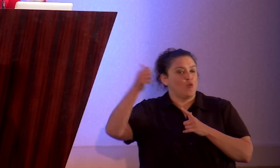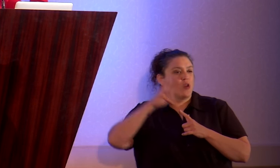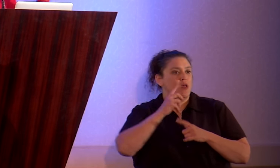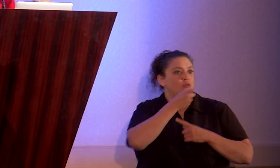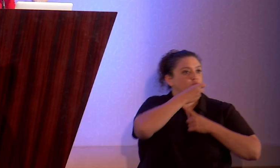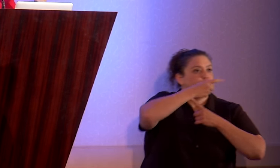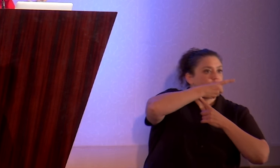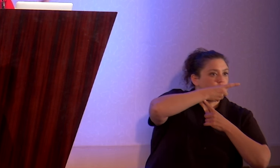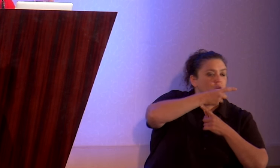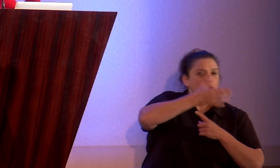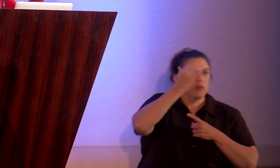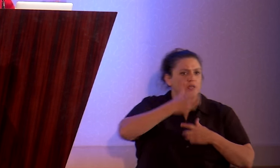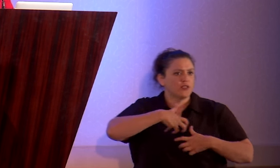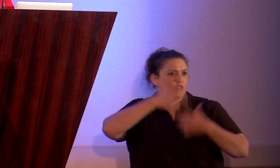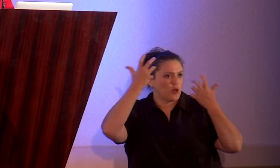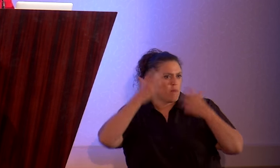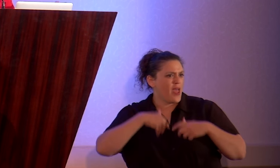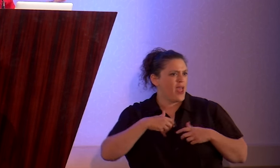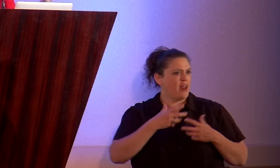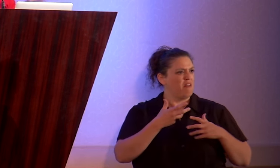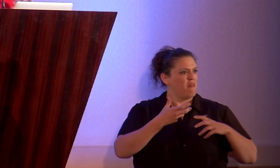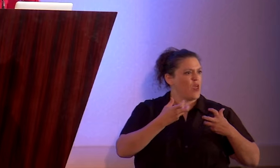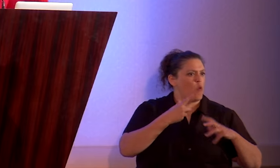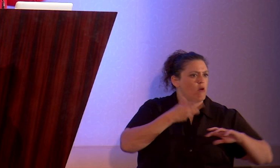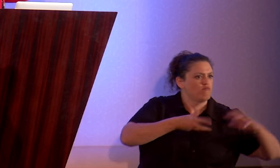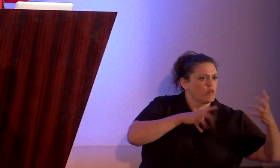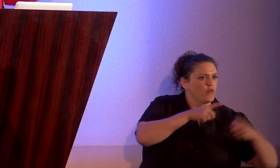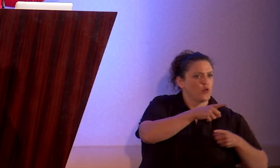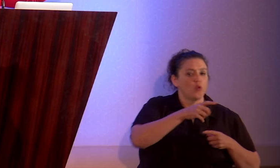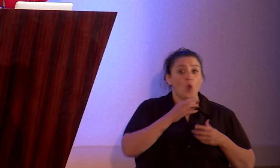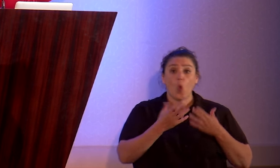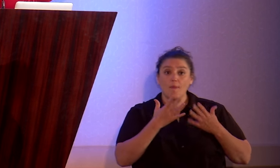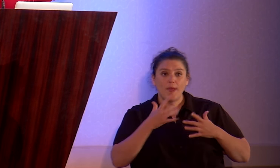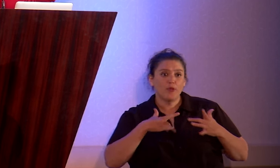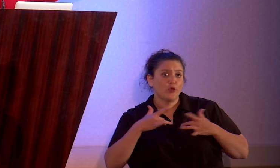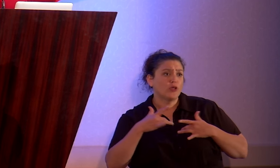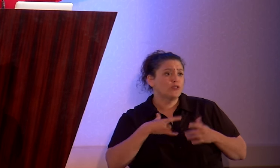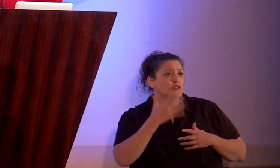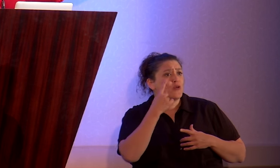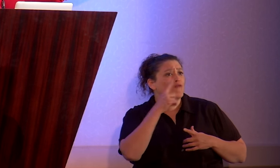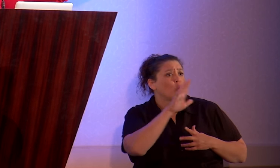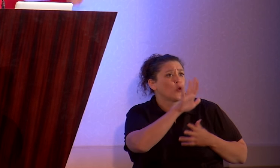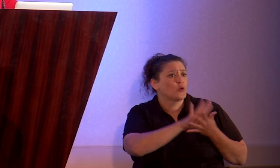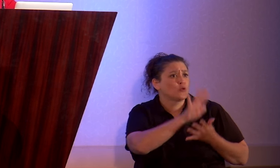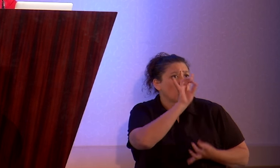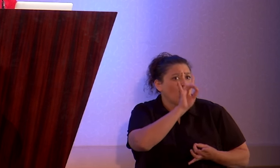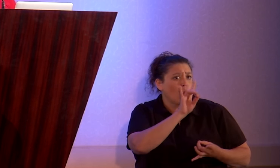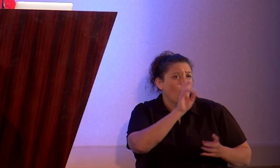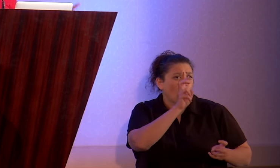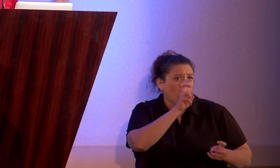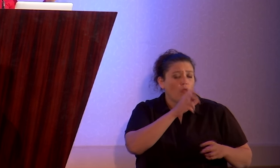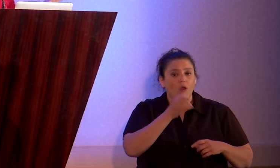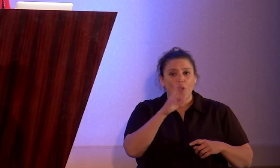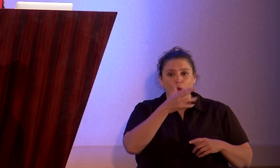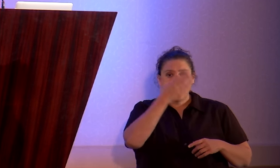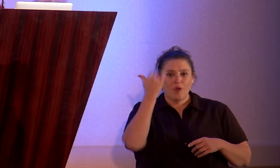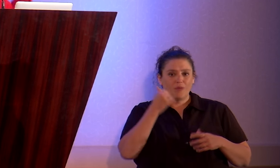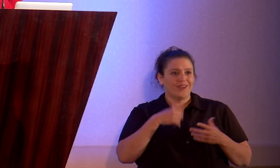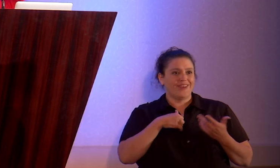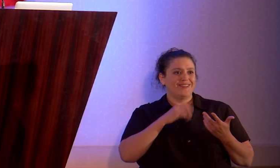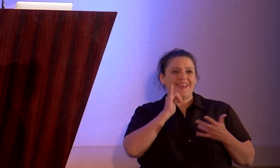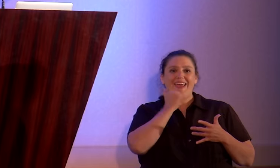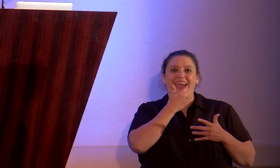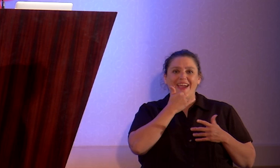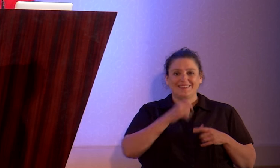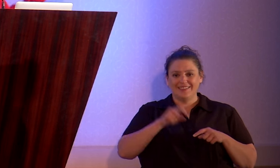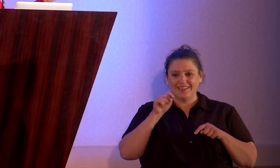I mean, either maliciously because they want to screw with you, out of concern of your non-existent soul, or just because they hit the wrong damn key on their